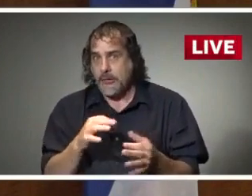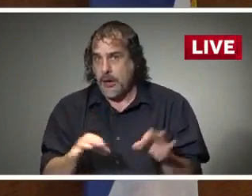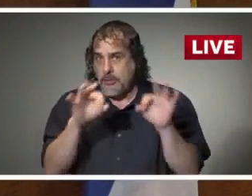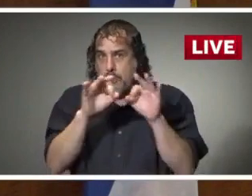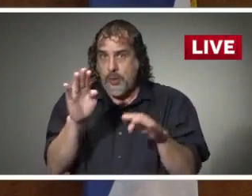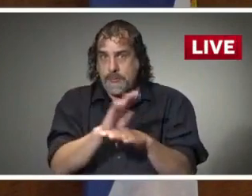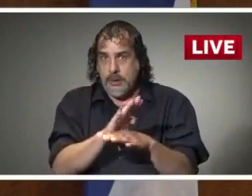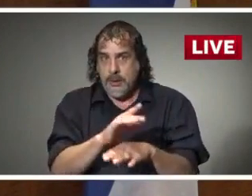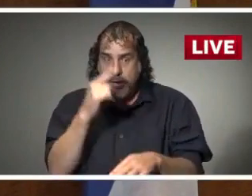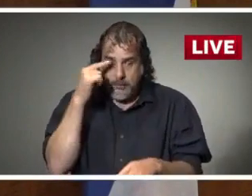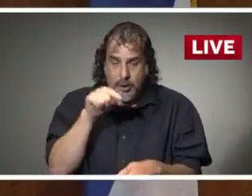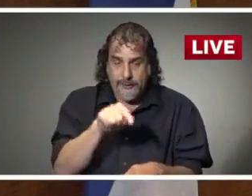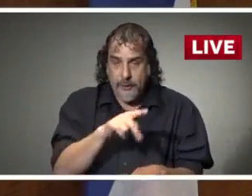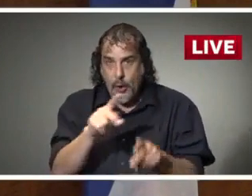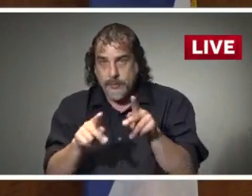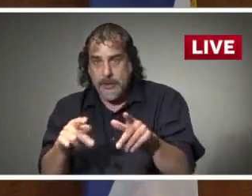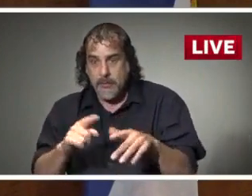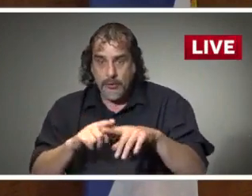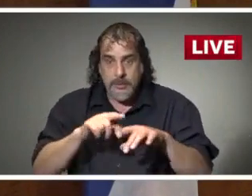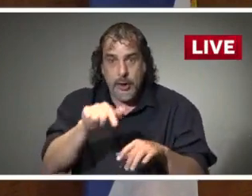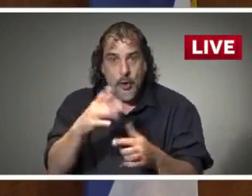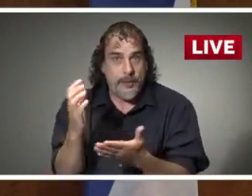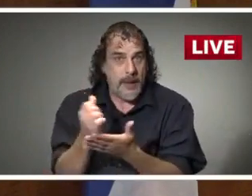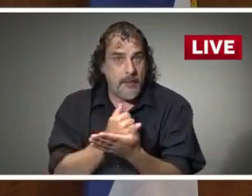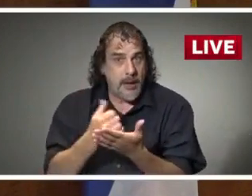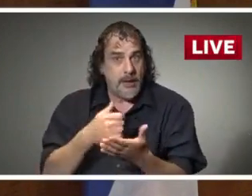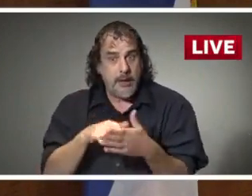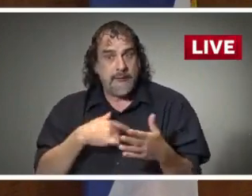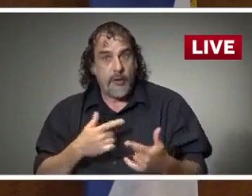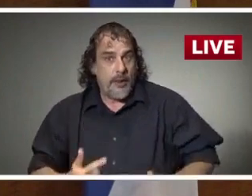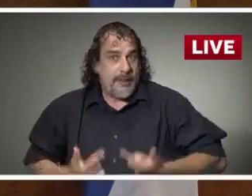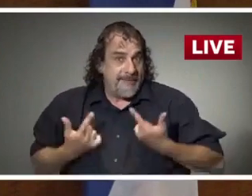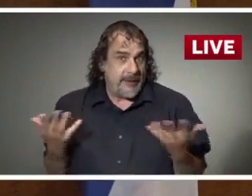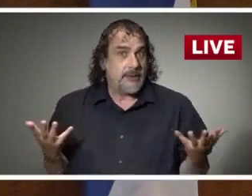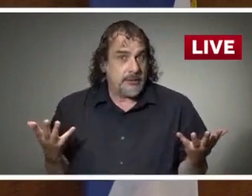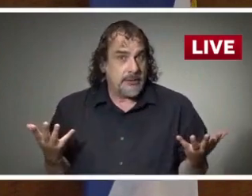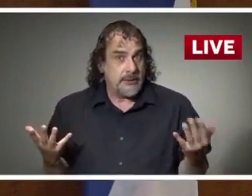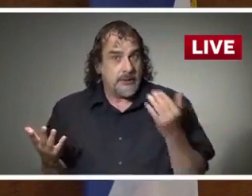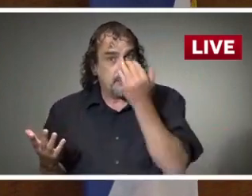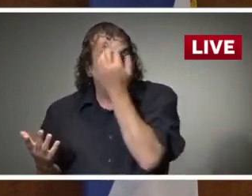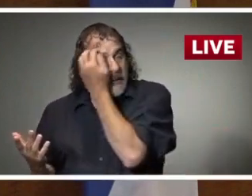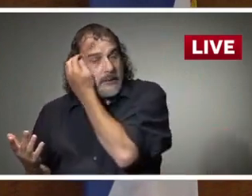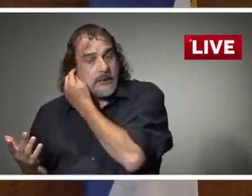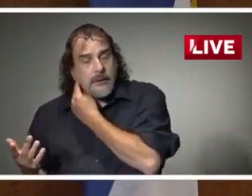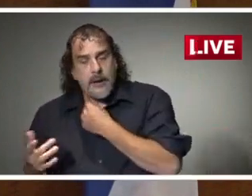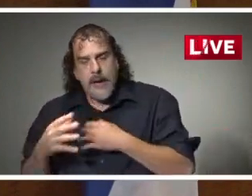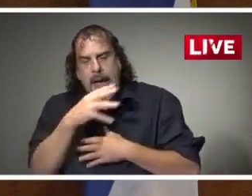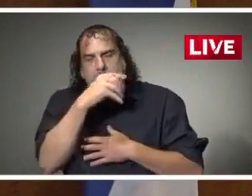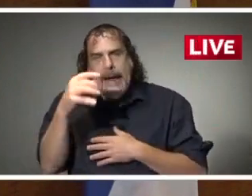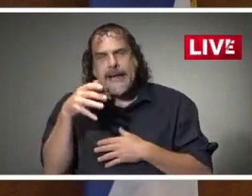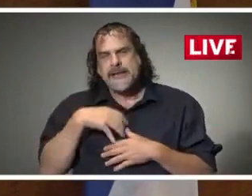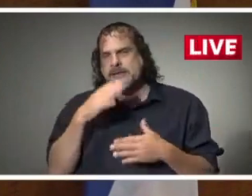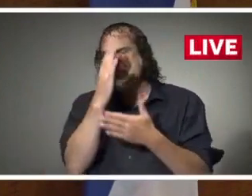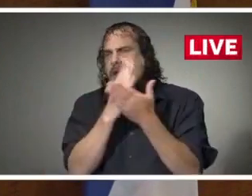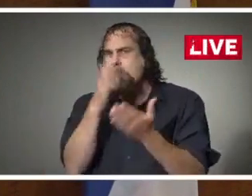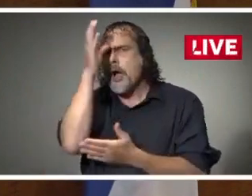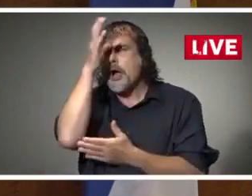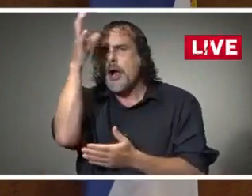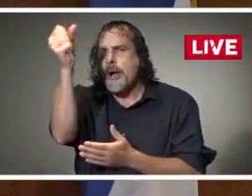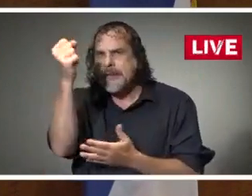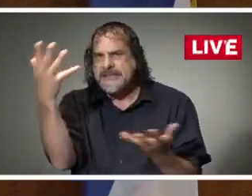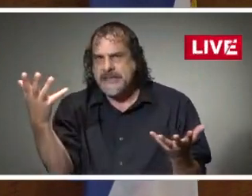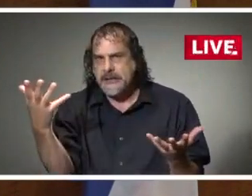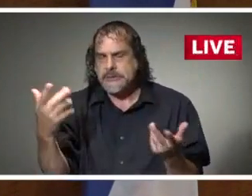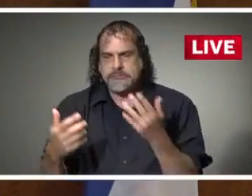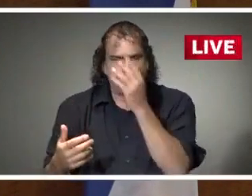paycheck for food and shelter. It also makes a few common sense changes to the order. Things like